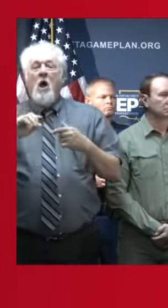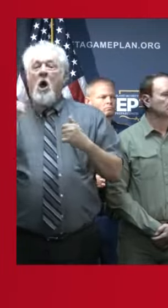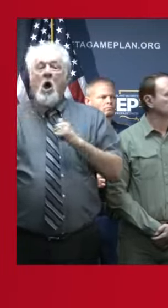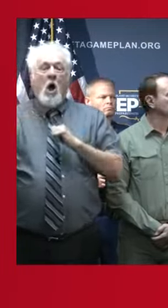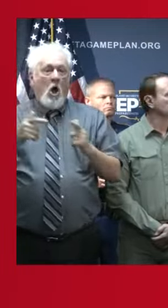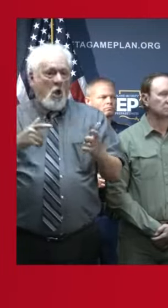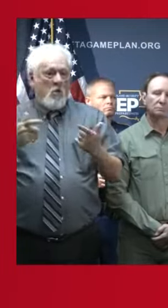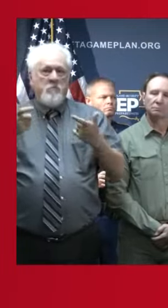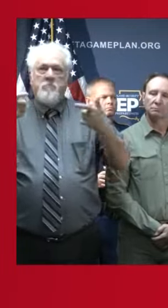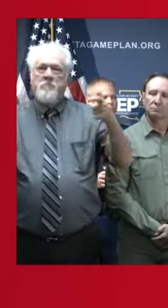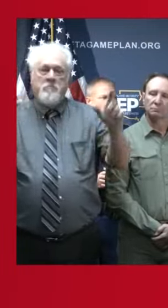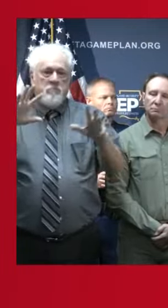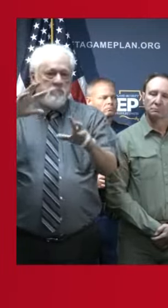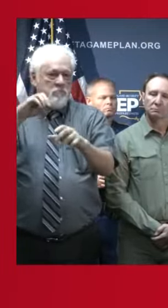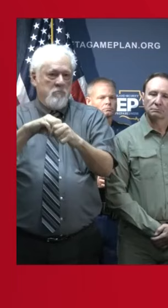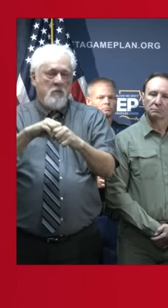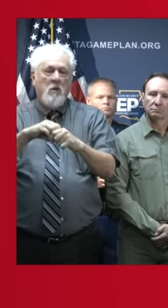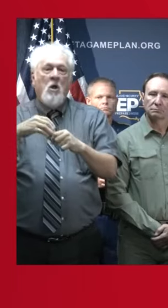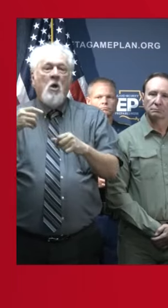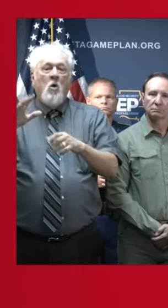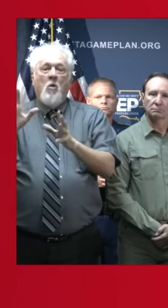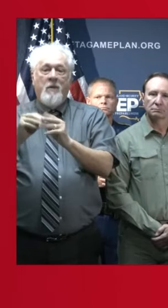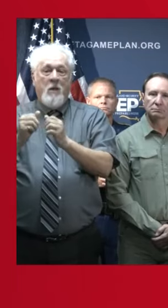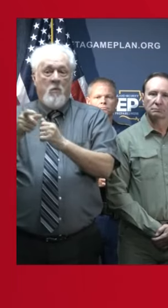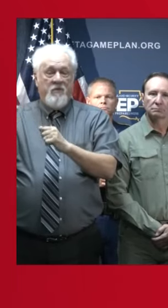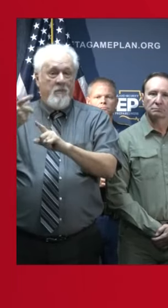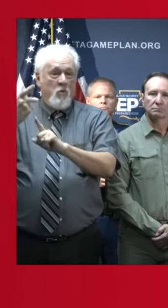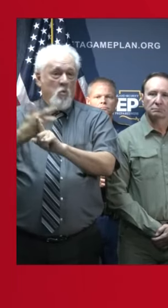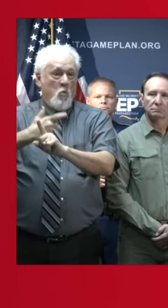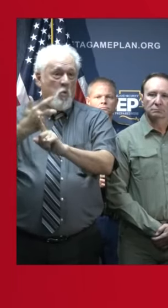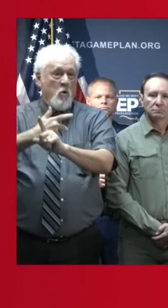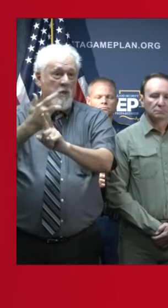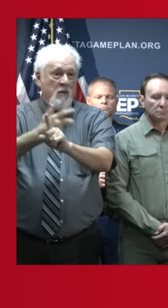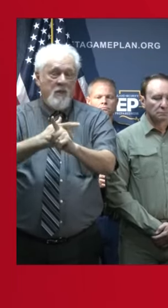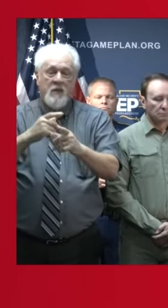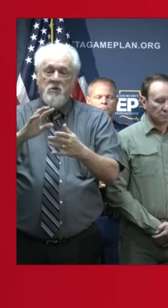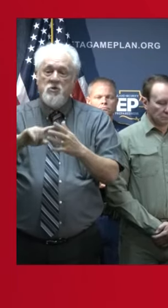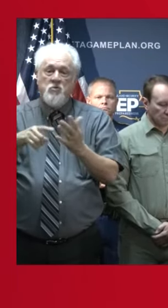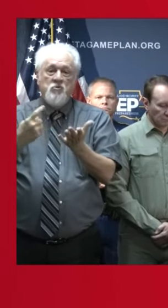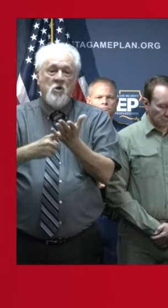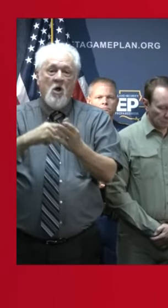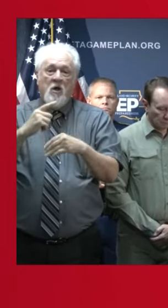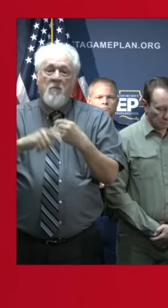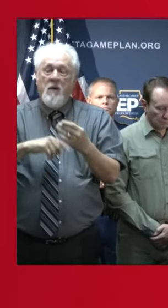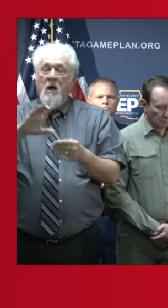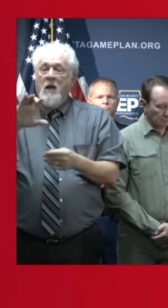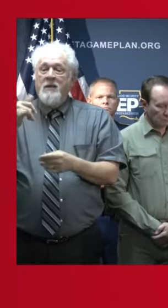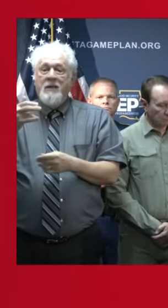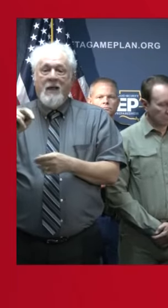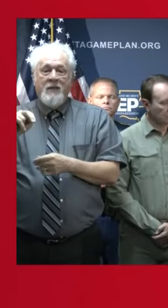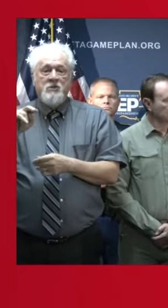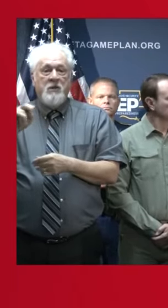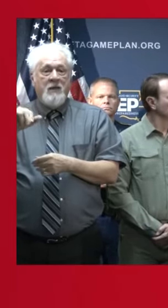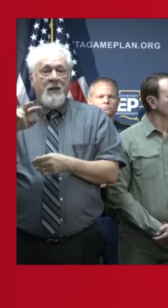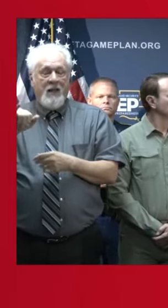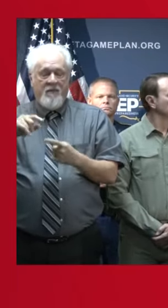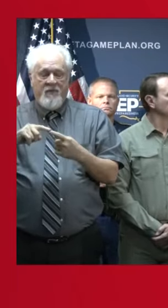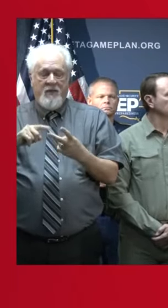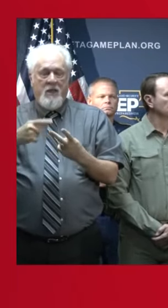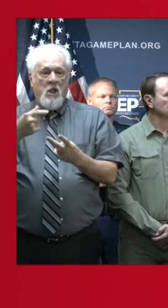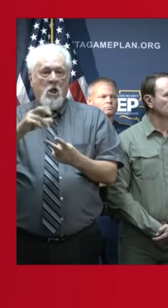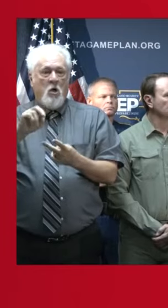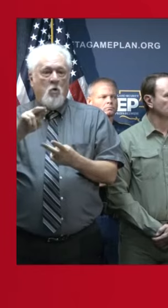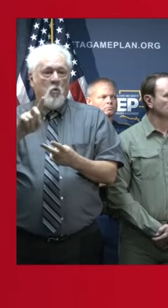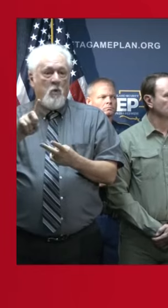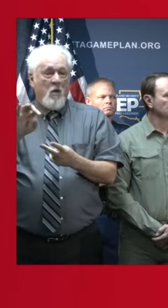a major element of GOCEP. We meet with them quarterly to include the elements of the Cajun Navy as well as ground force, which is another element. So